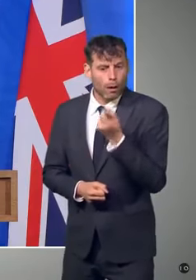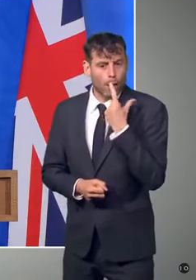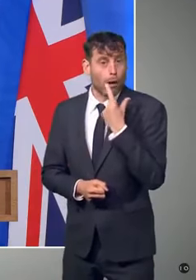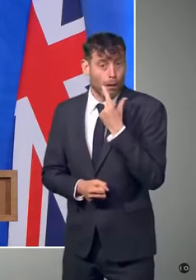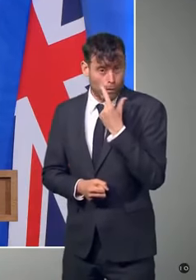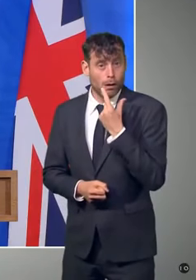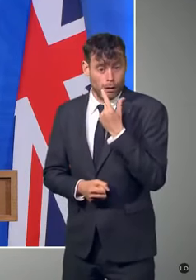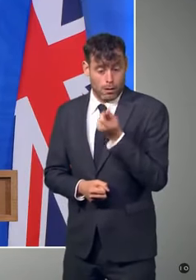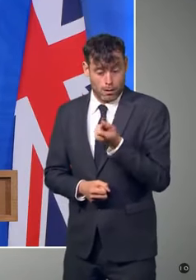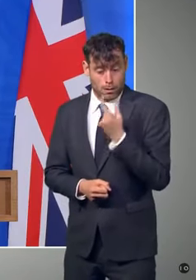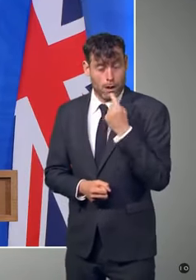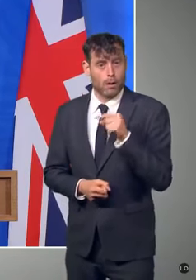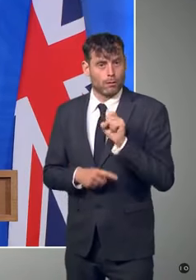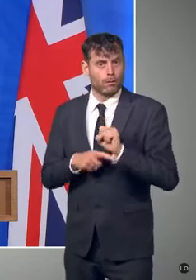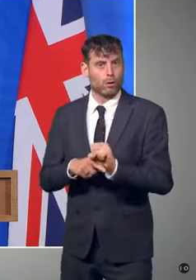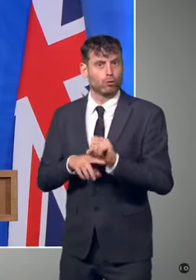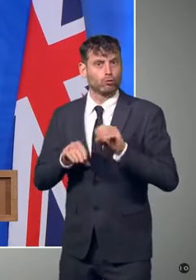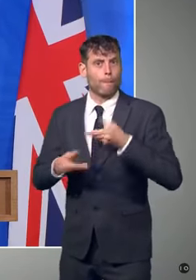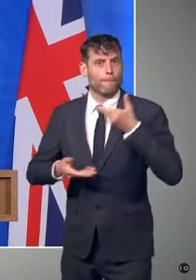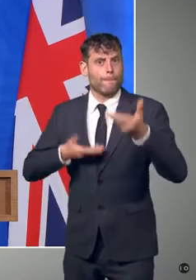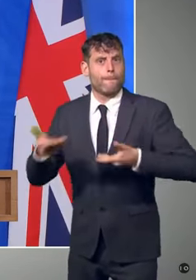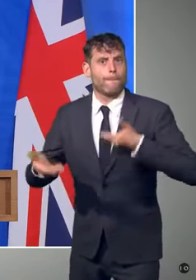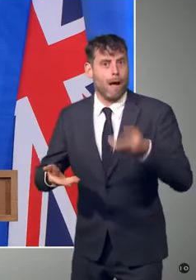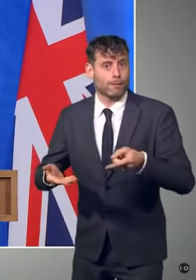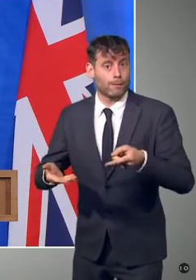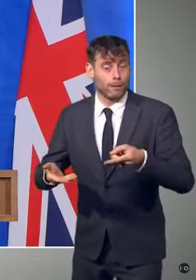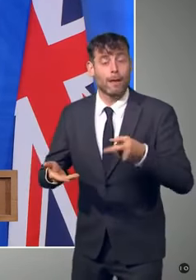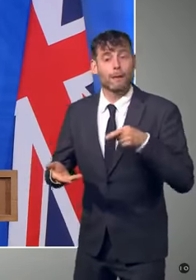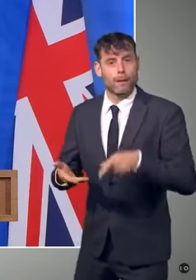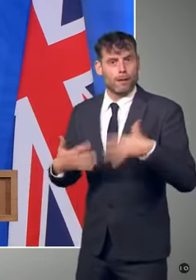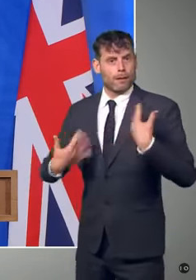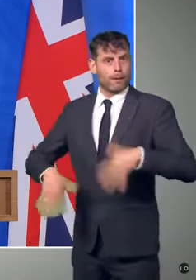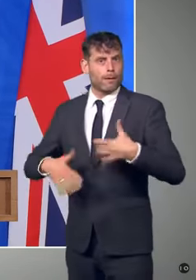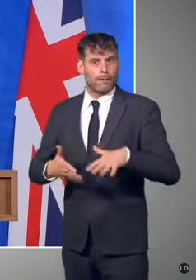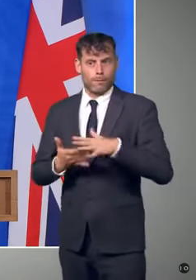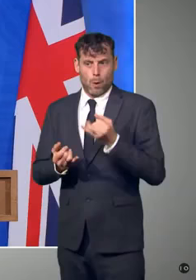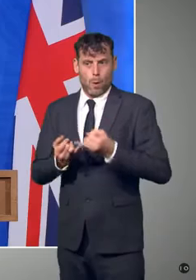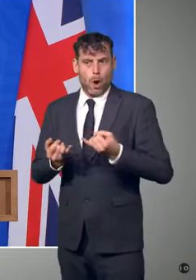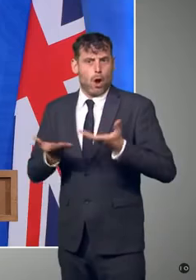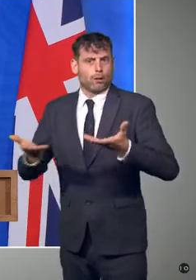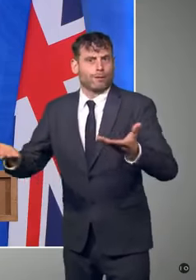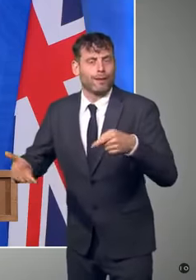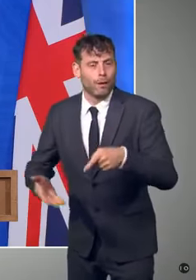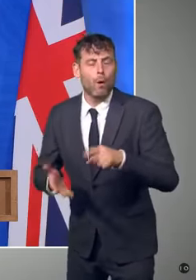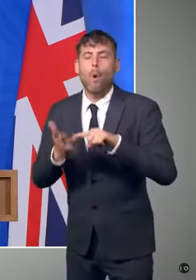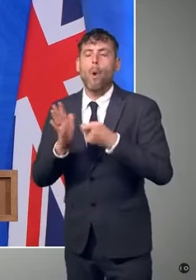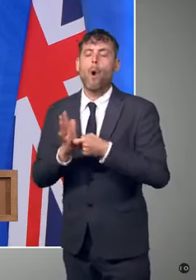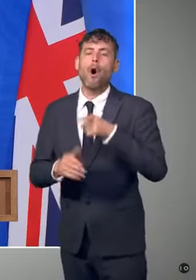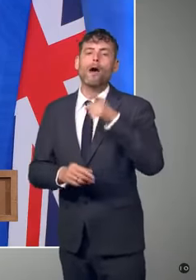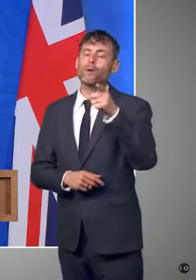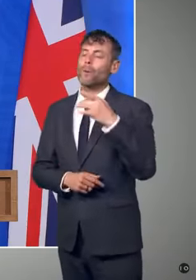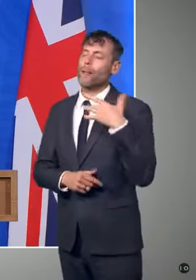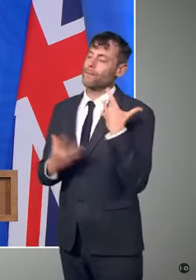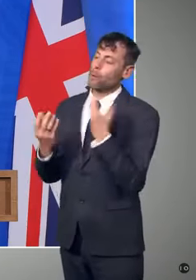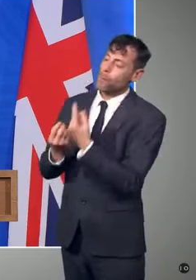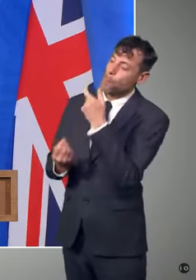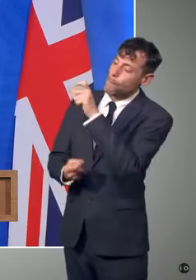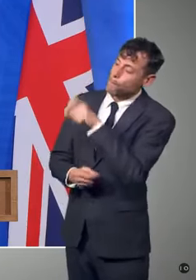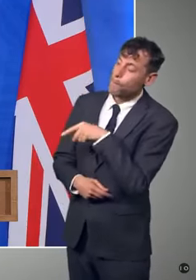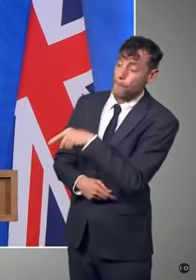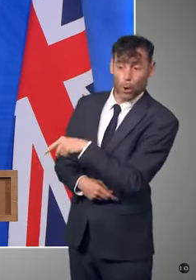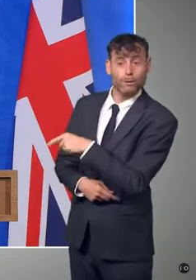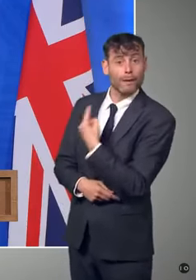disease. Or, if you're living with someone who has tested positive, there might be a pill you could take